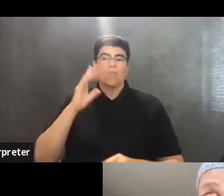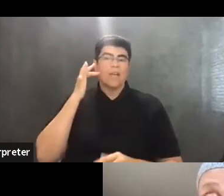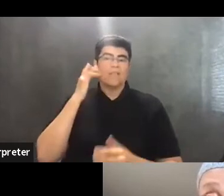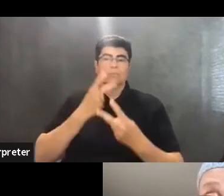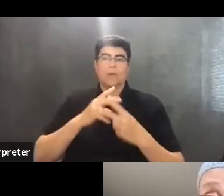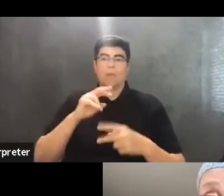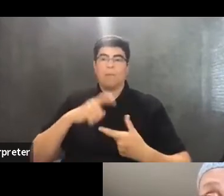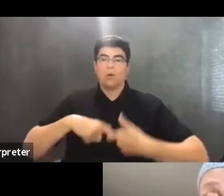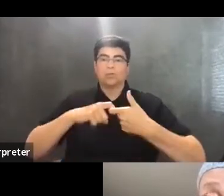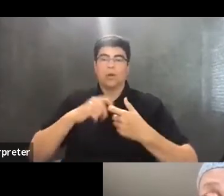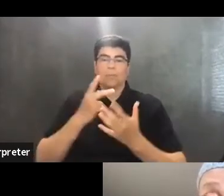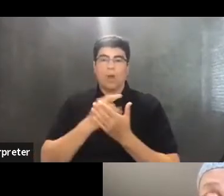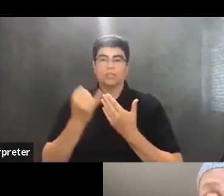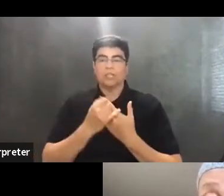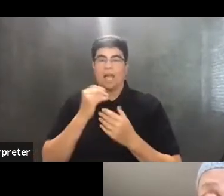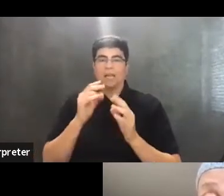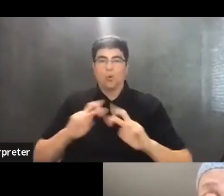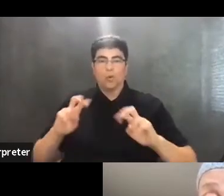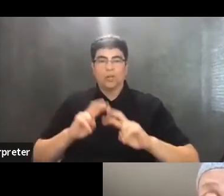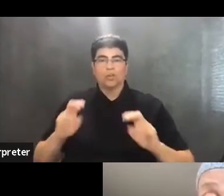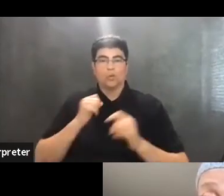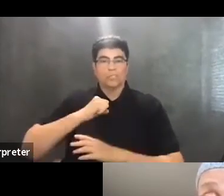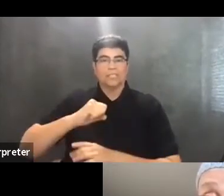Project and Critical Resistance.